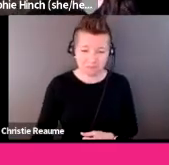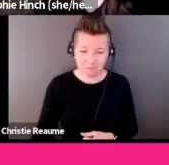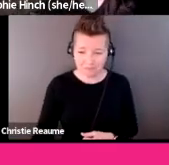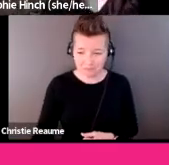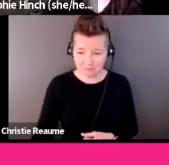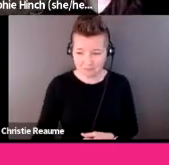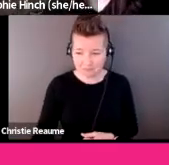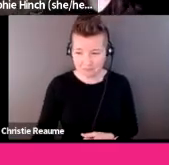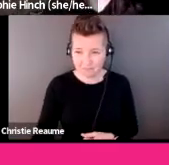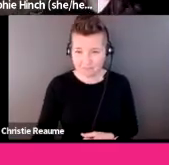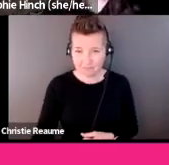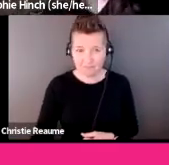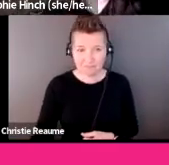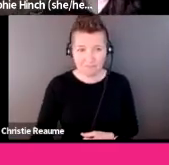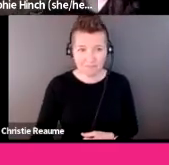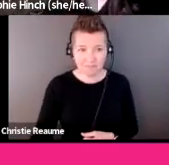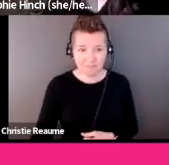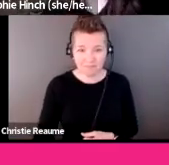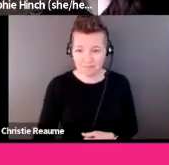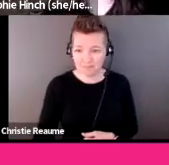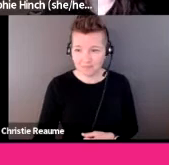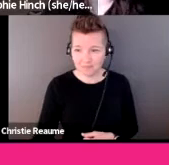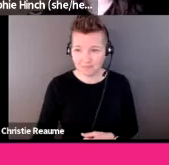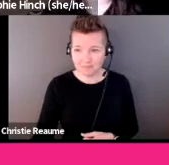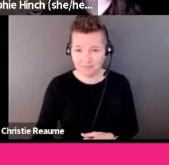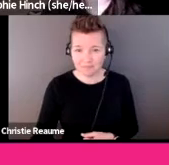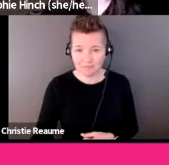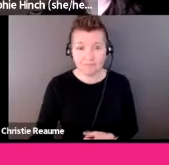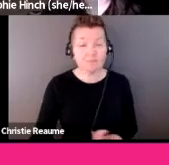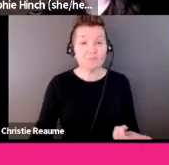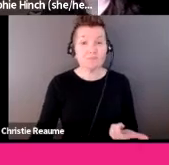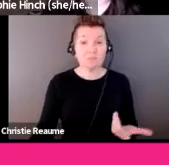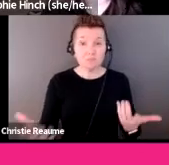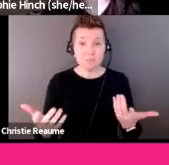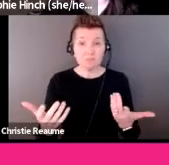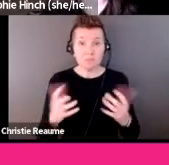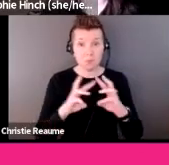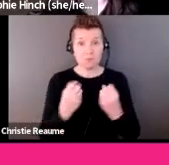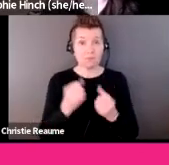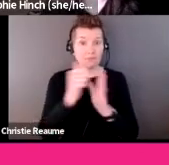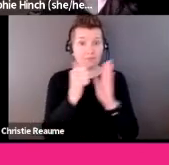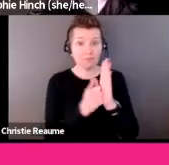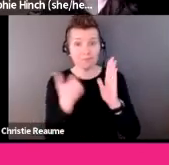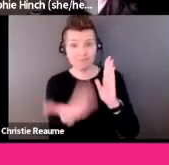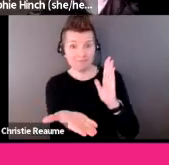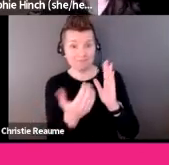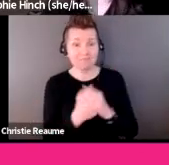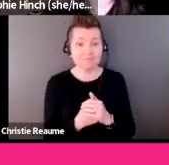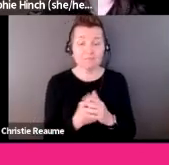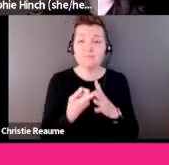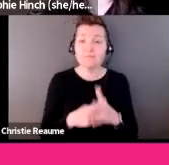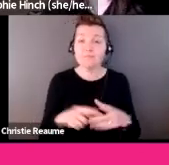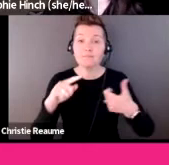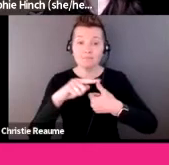Here is our agenda for this evening so you know what to expect. We'll start with our land acknowledgement,